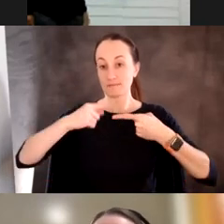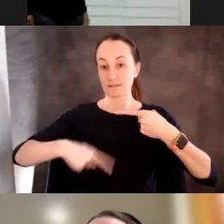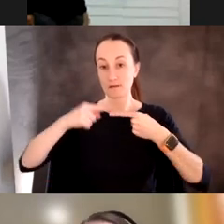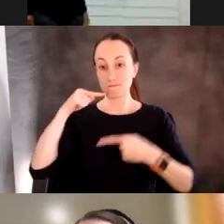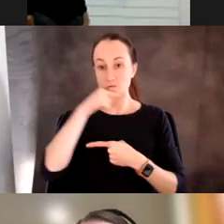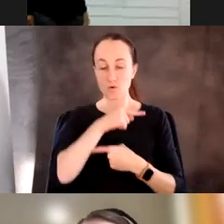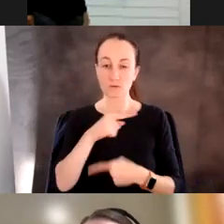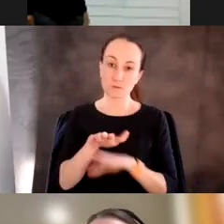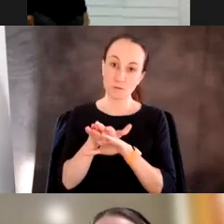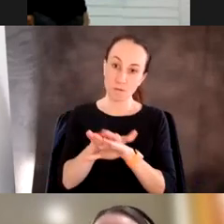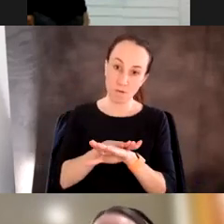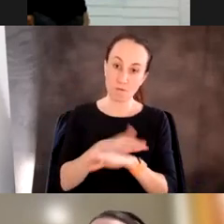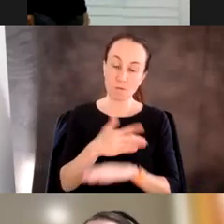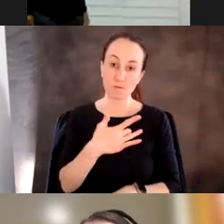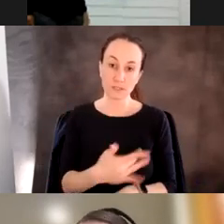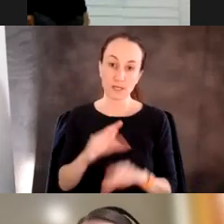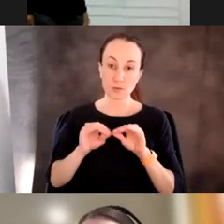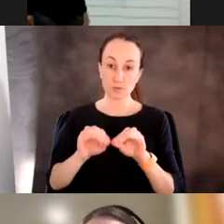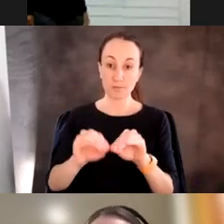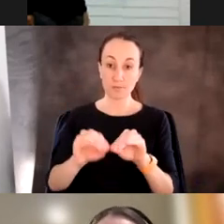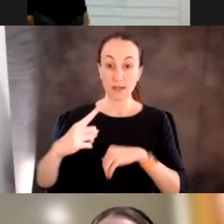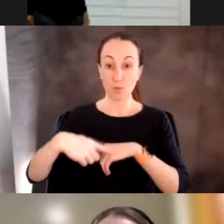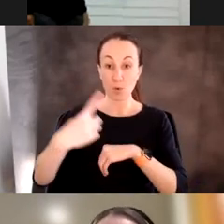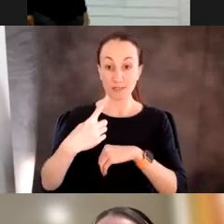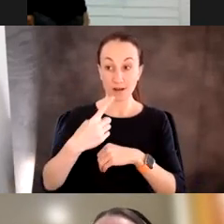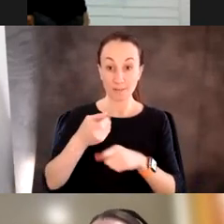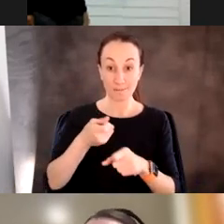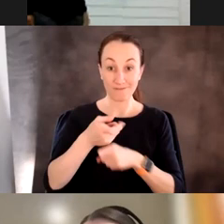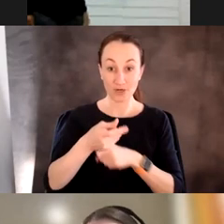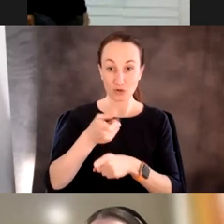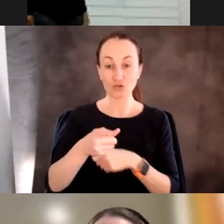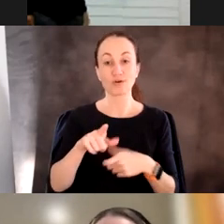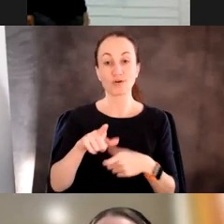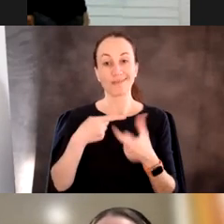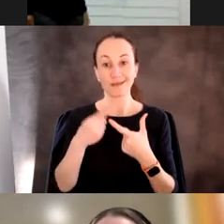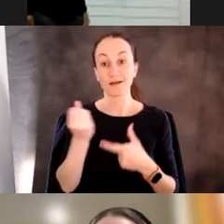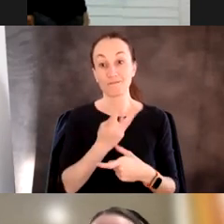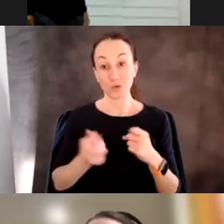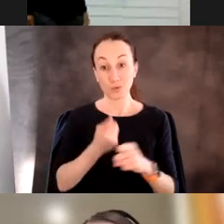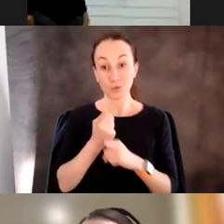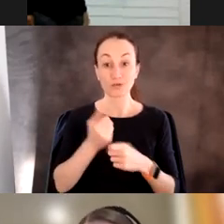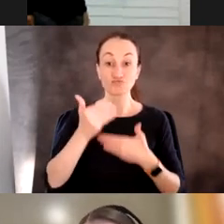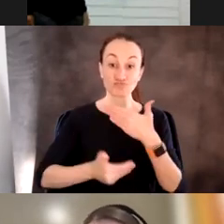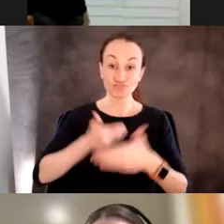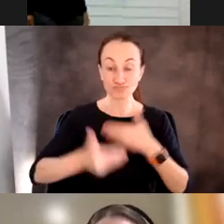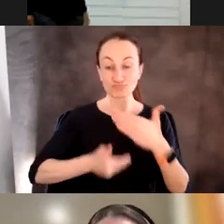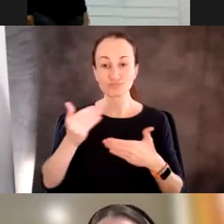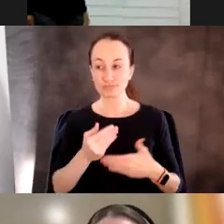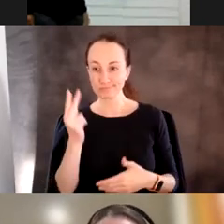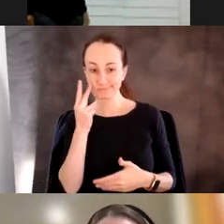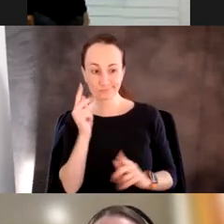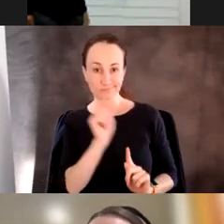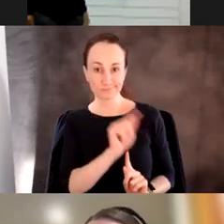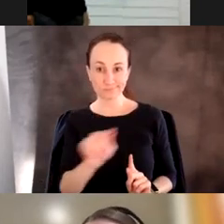So you can only plant corn once a year and it takes a few years to sort of discover which corn plants that